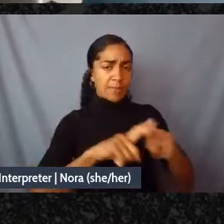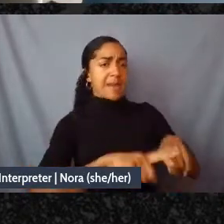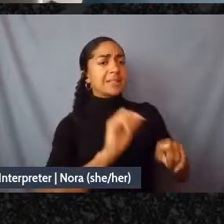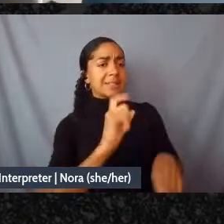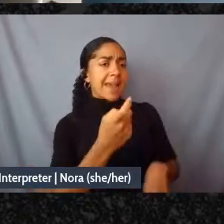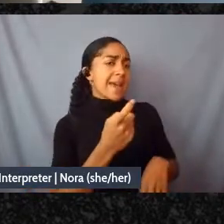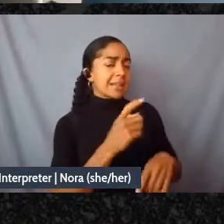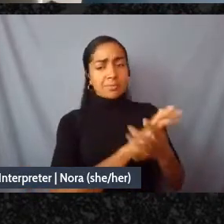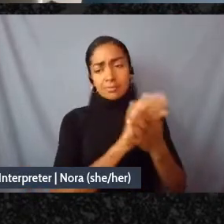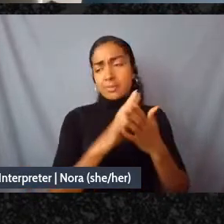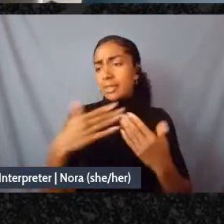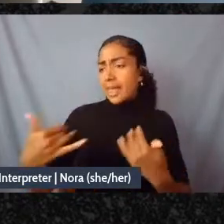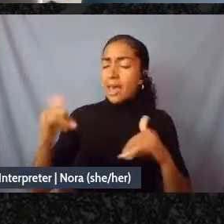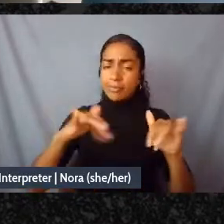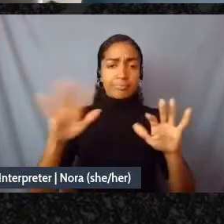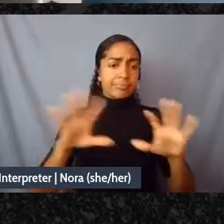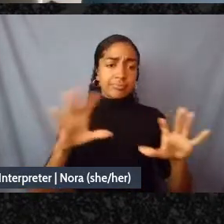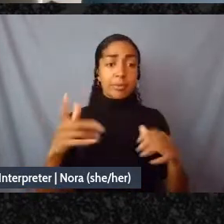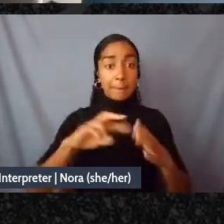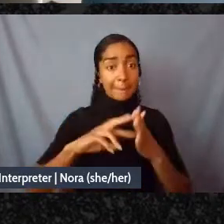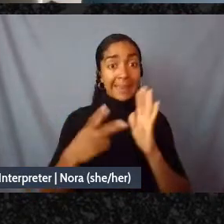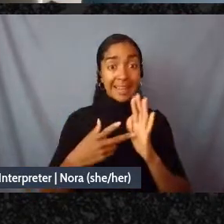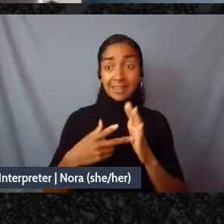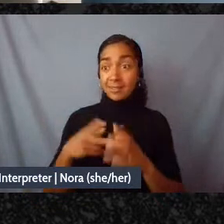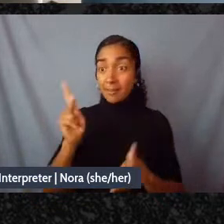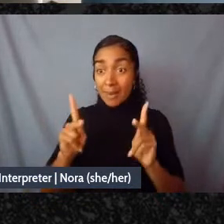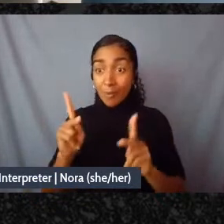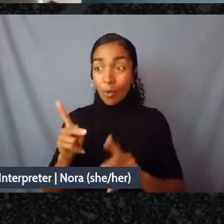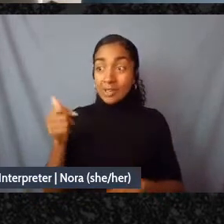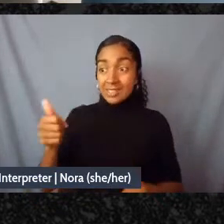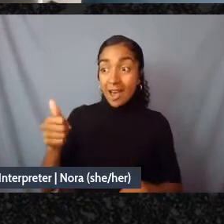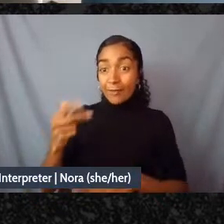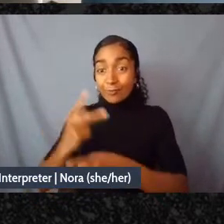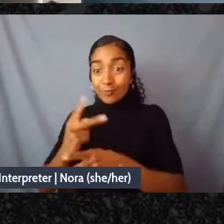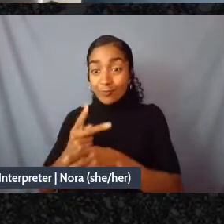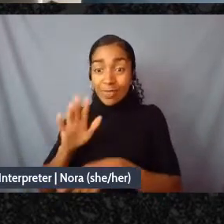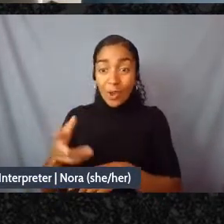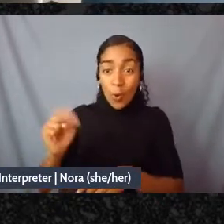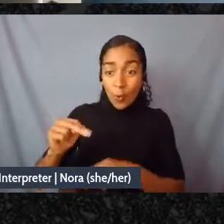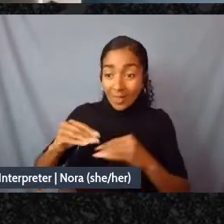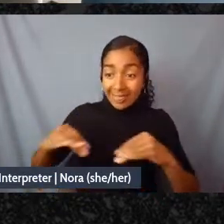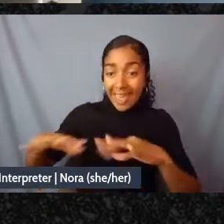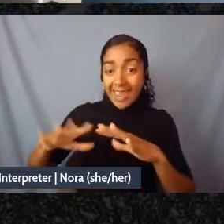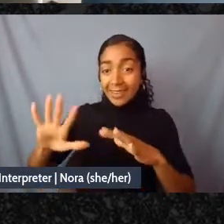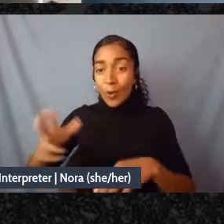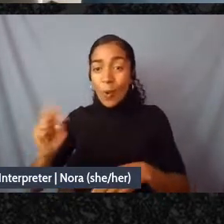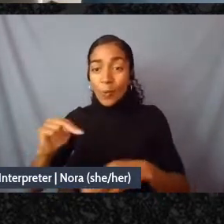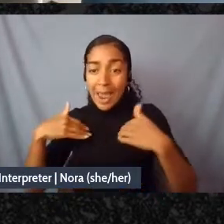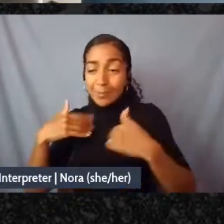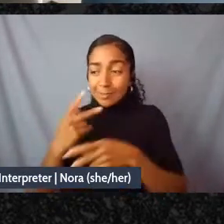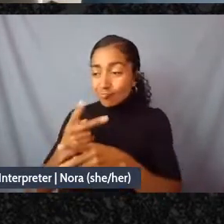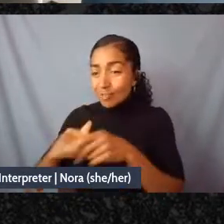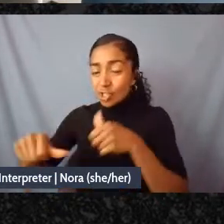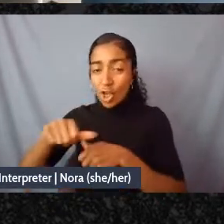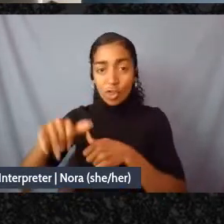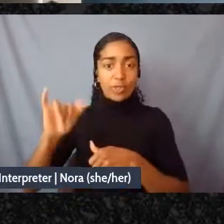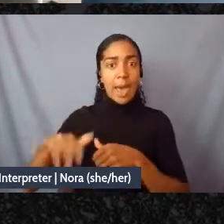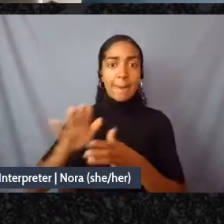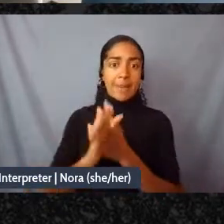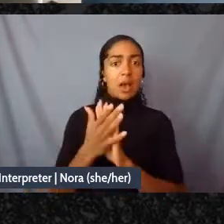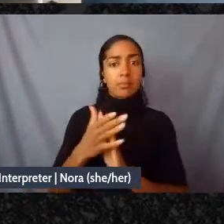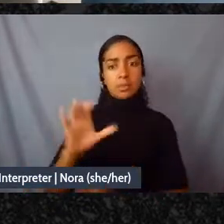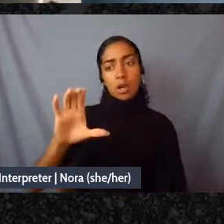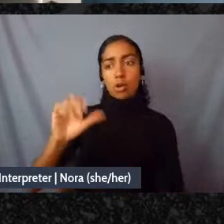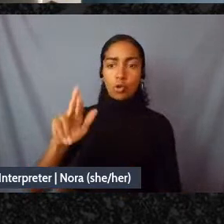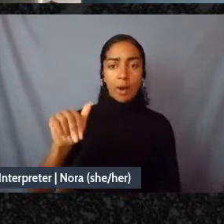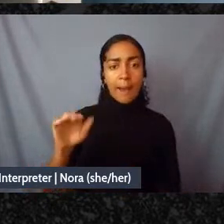holding of their animals and land a crime and I think that's a really challenging hurdle